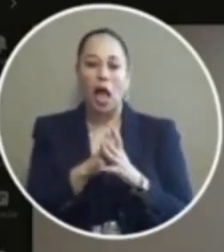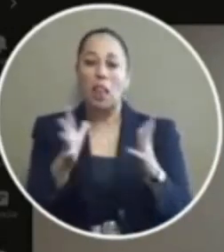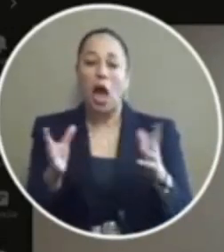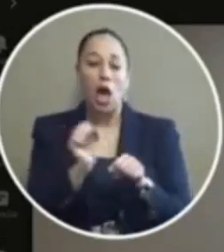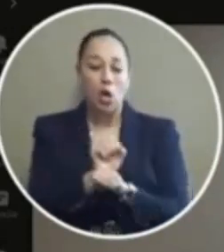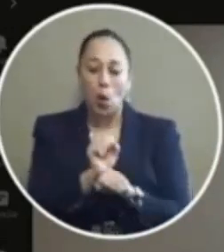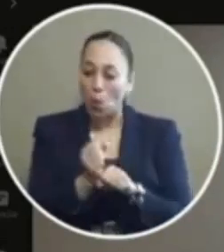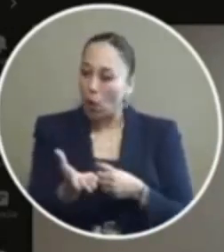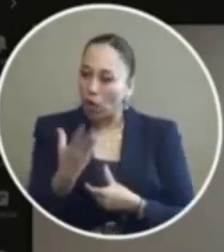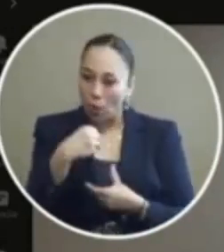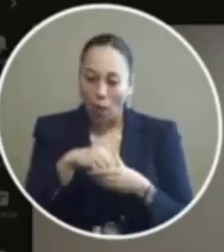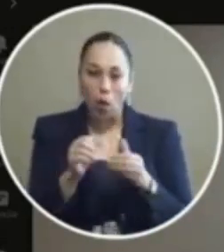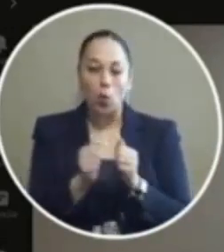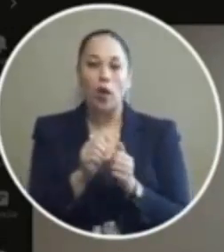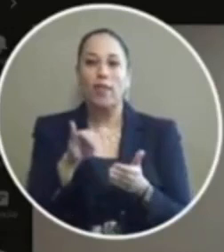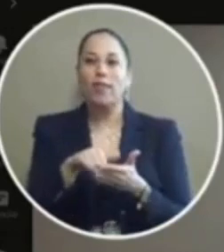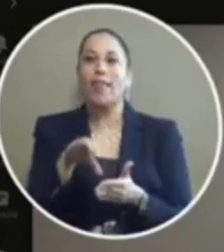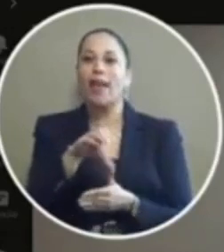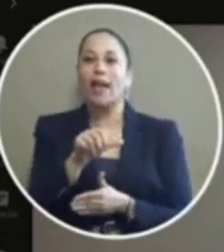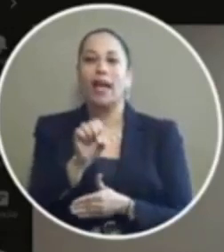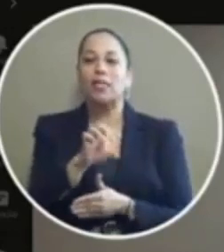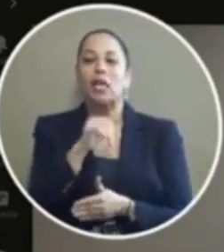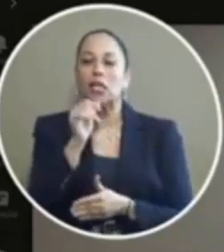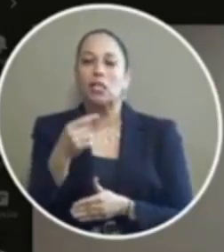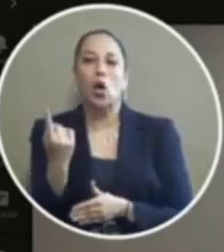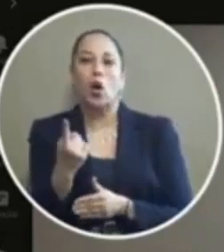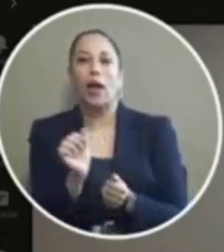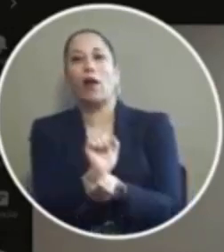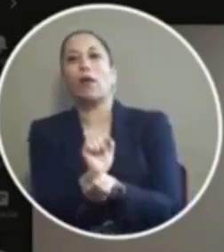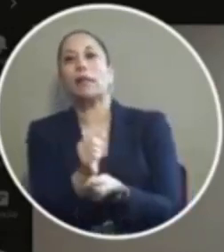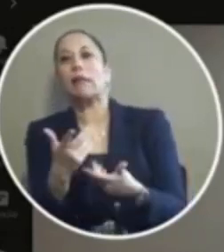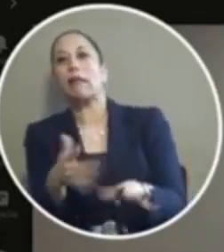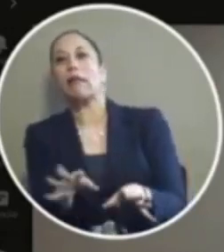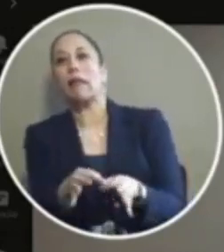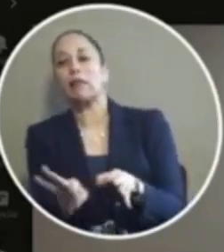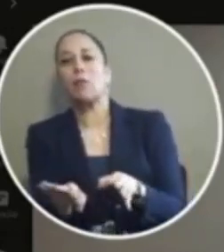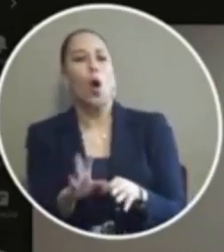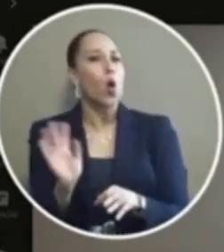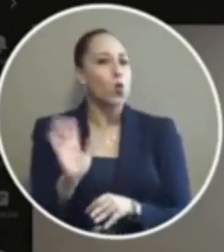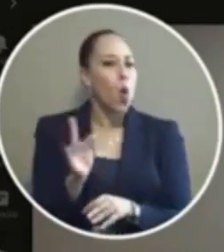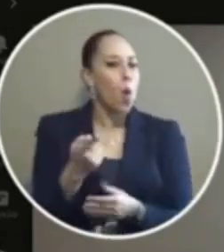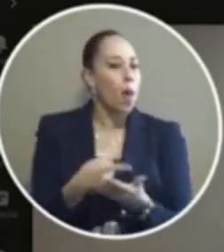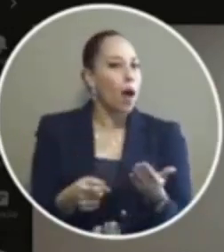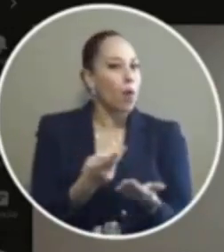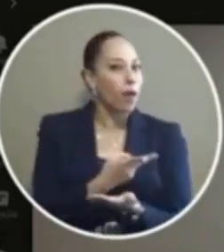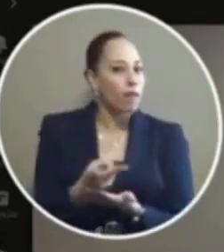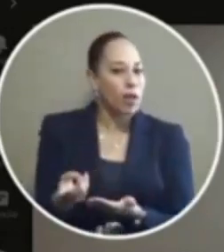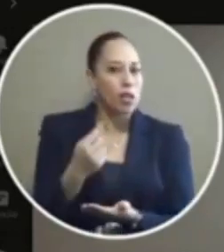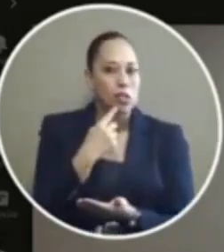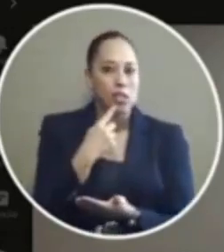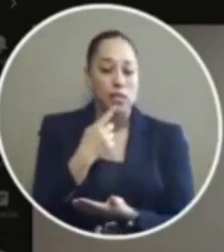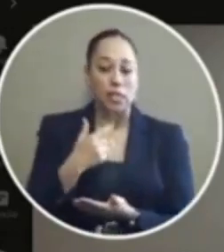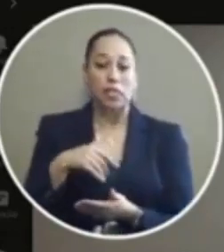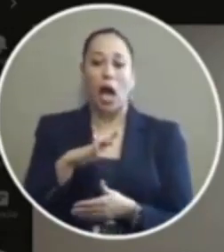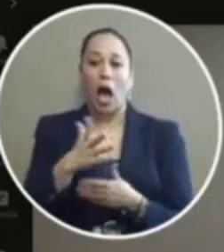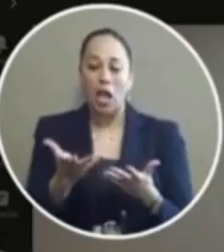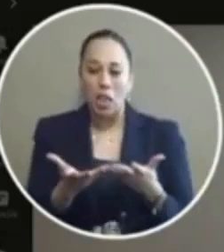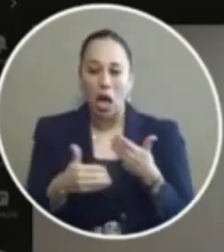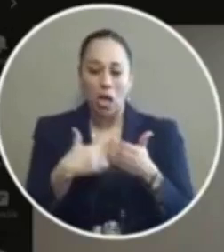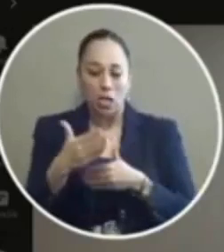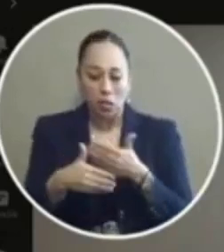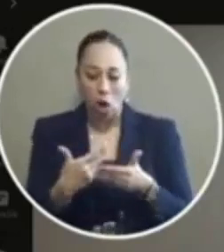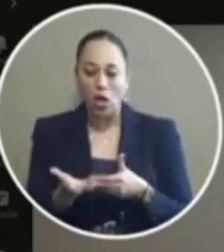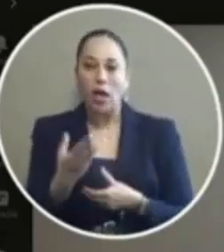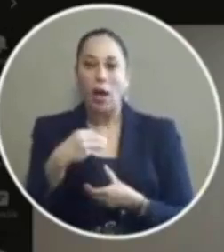involved with these cases it's not just a matter of arrests but what he fails to tell you is that there are a lot of costs involved